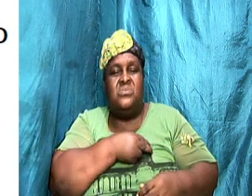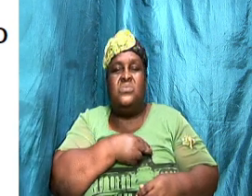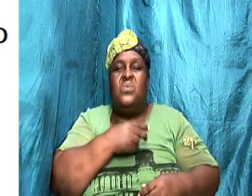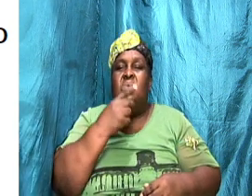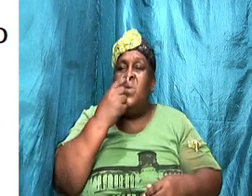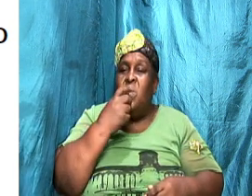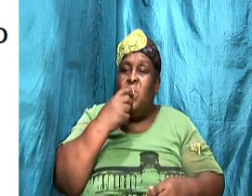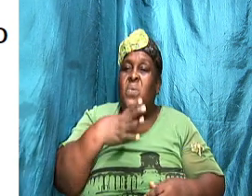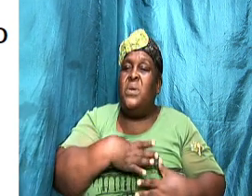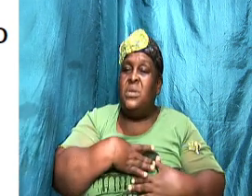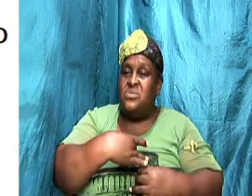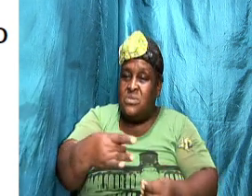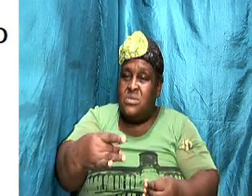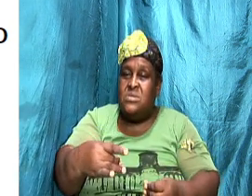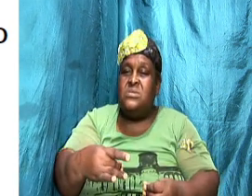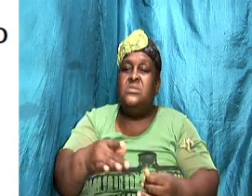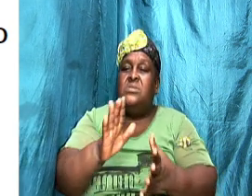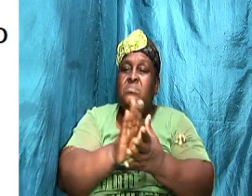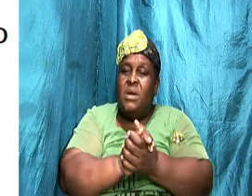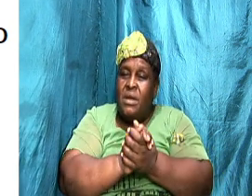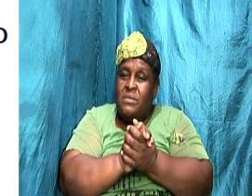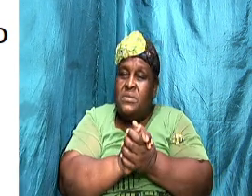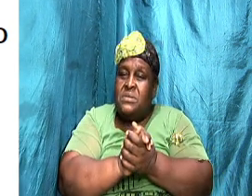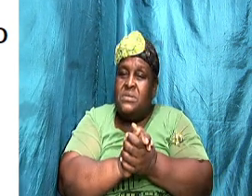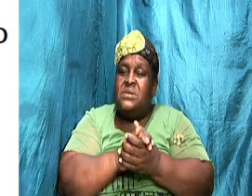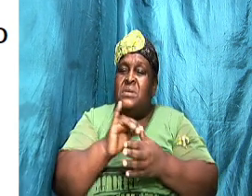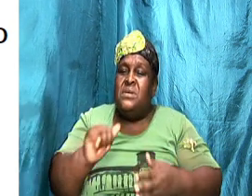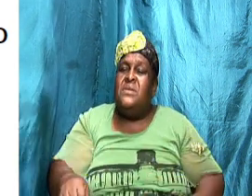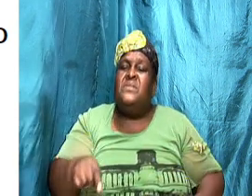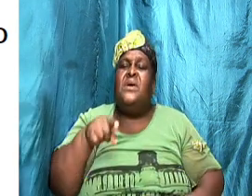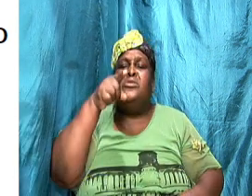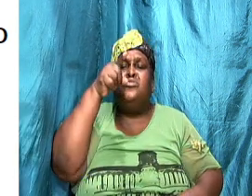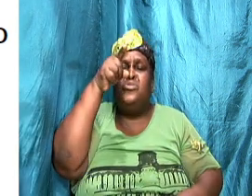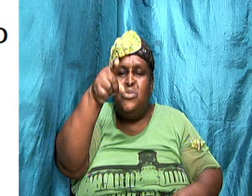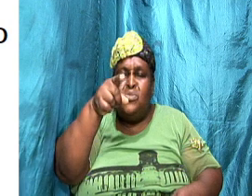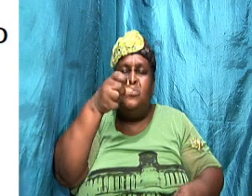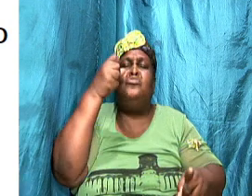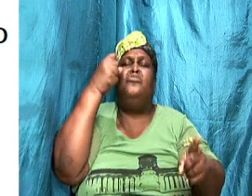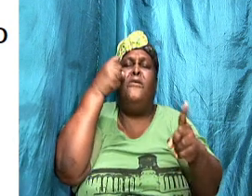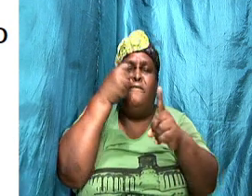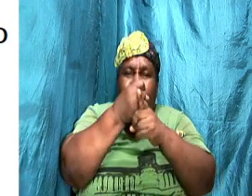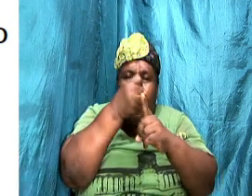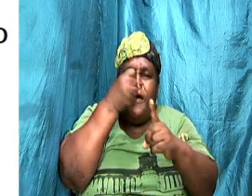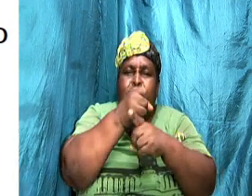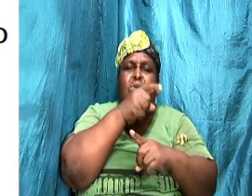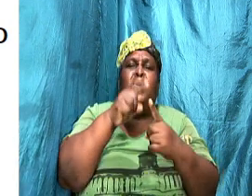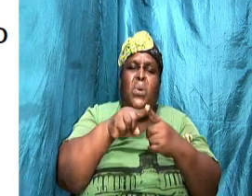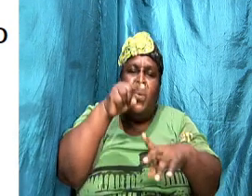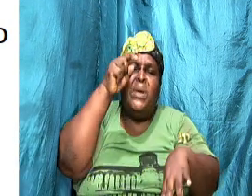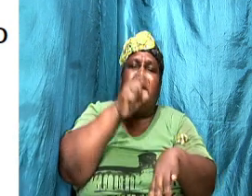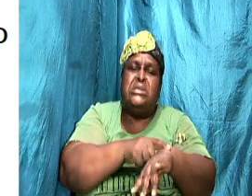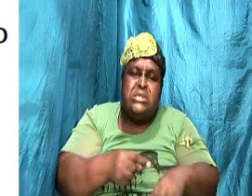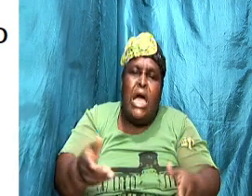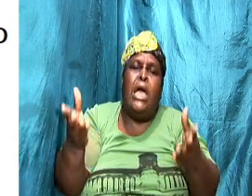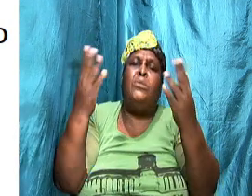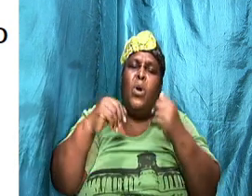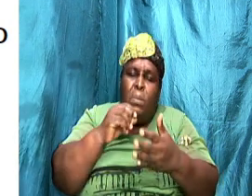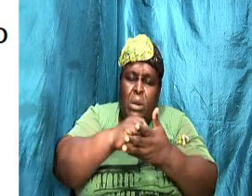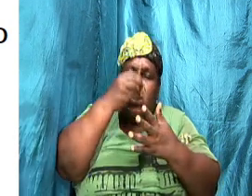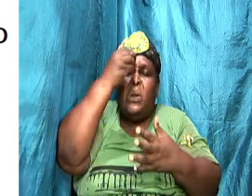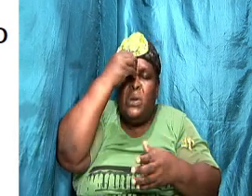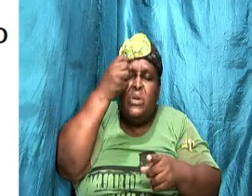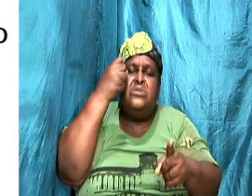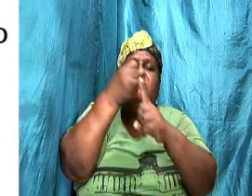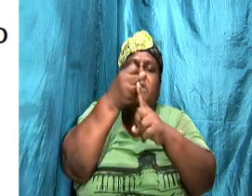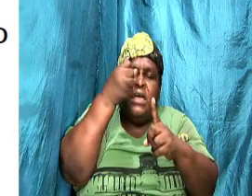are interested in getting married that you must fight when the time come and get married learn to fight